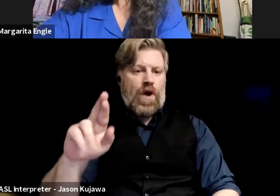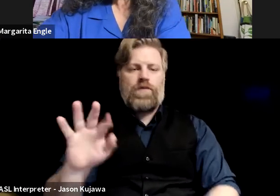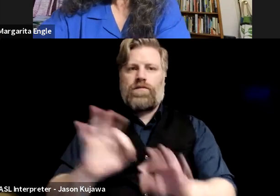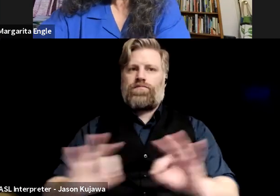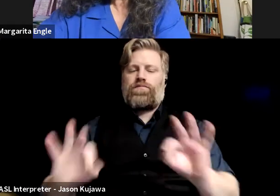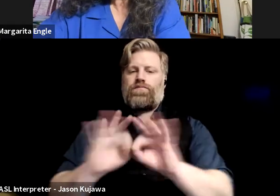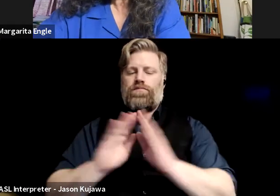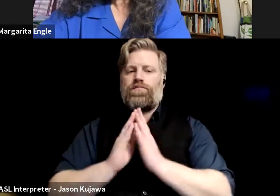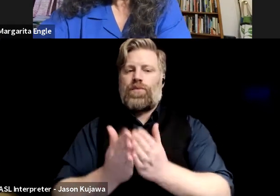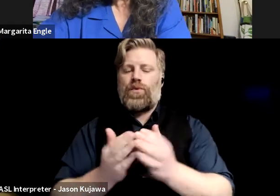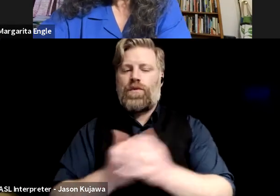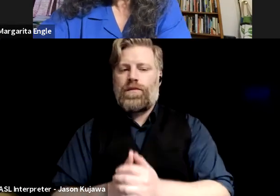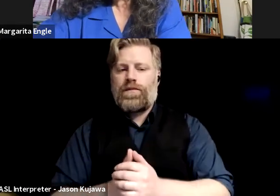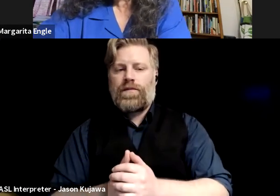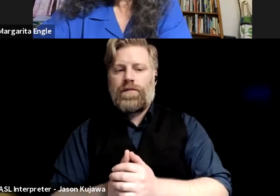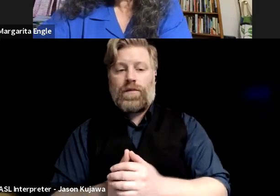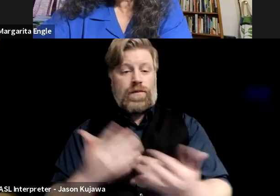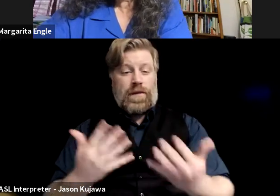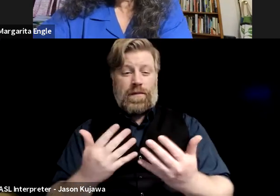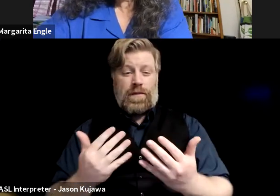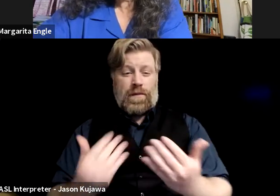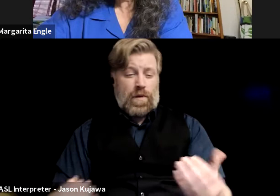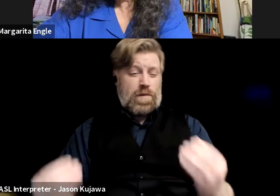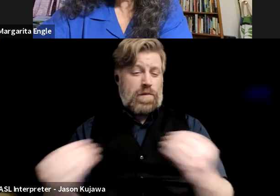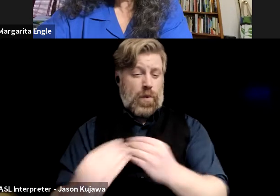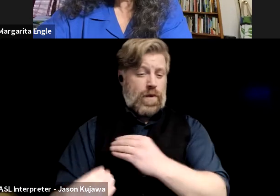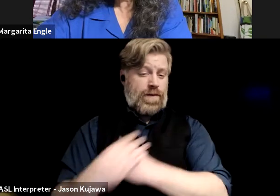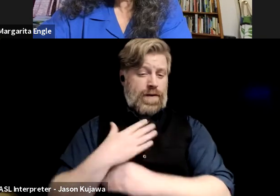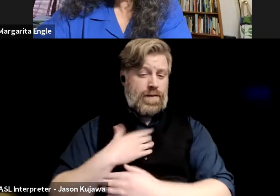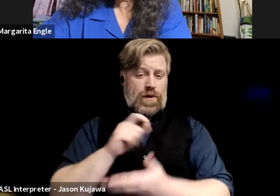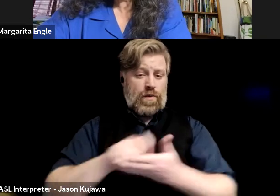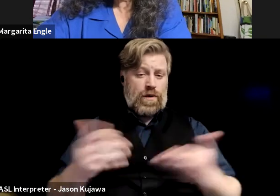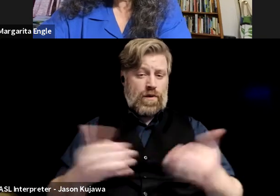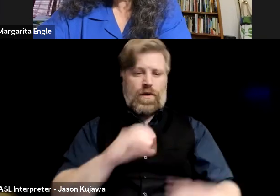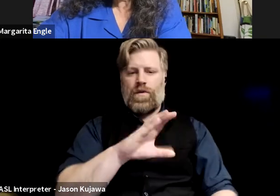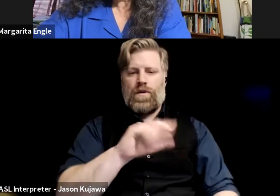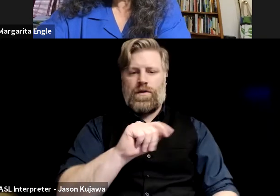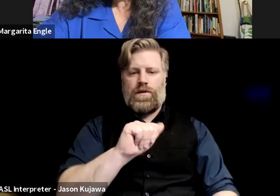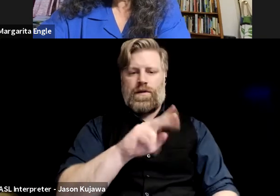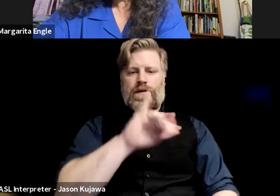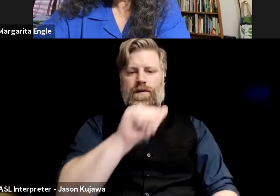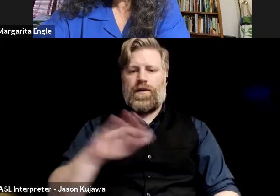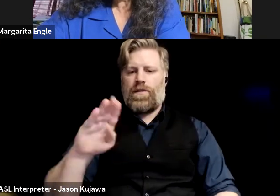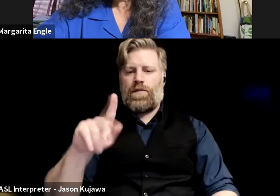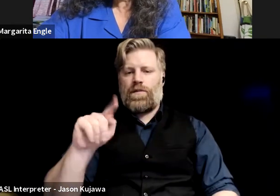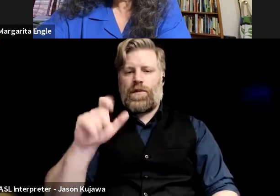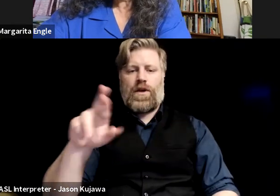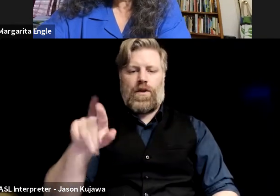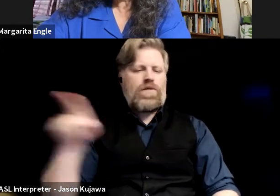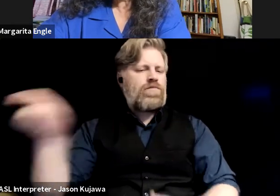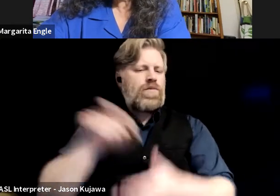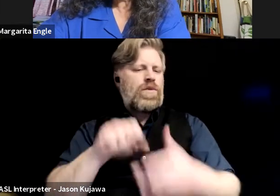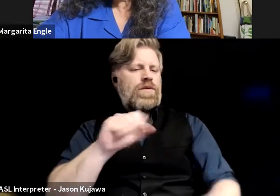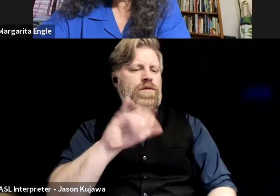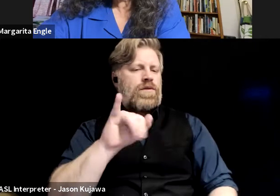probably most, maybe more influential on my writing, uh, was Octavia Butler, who wrote a lot of, like, science fiction stuff, and